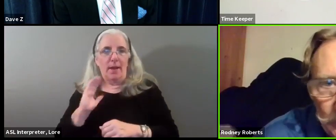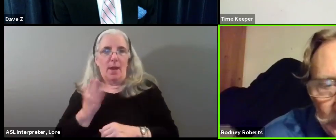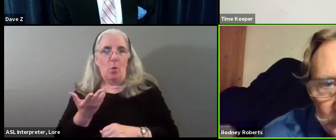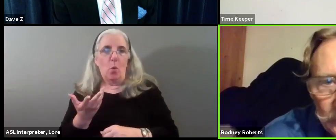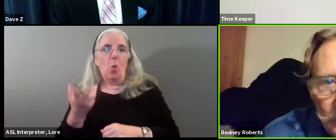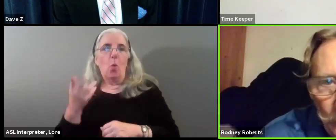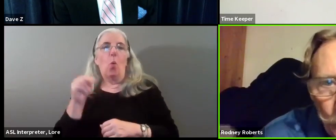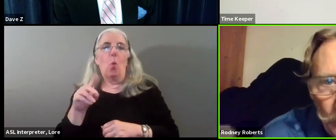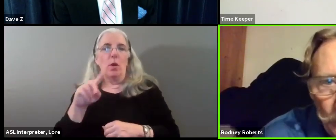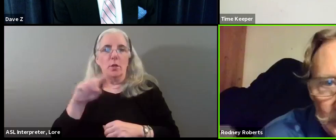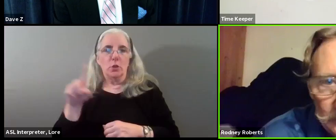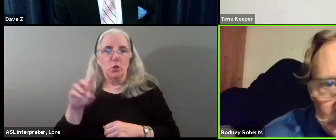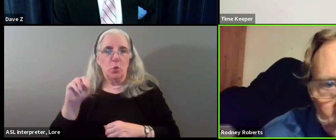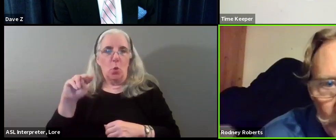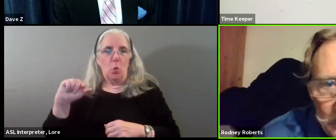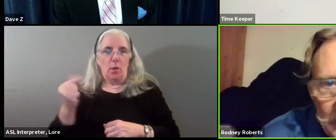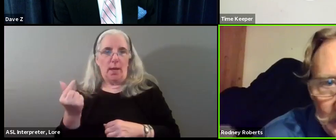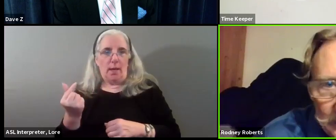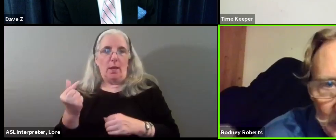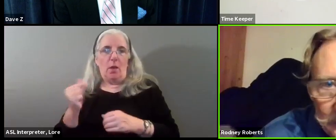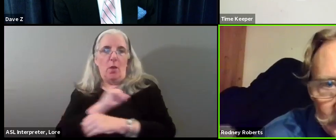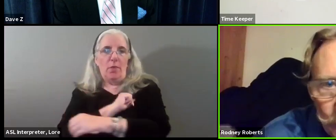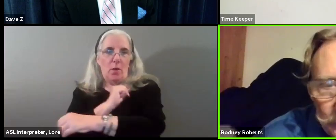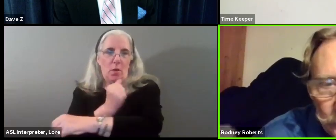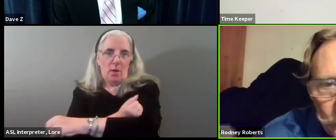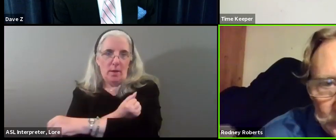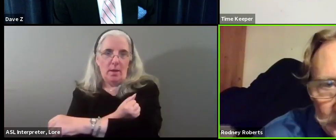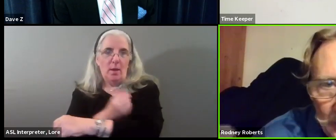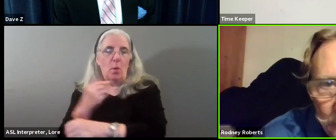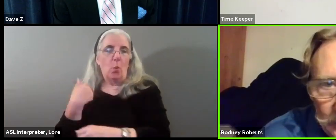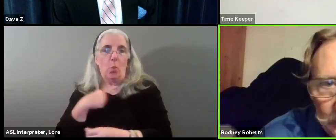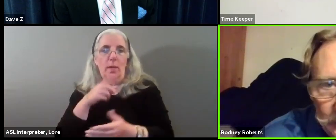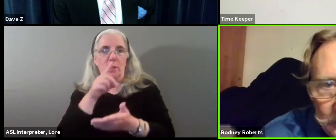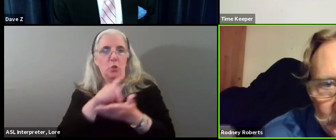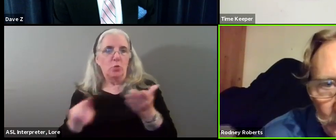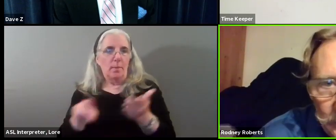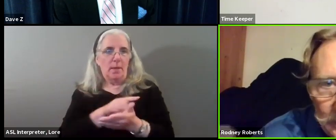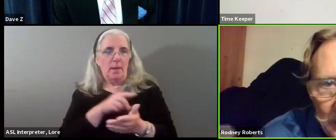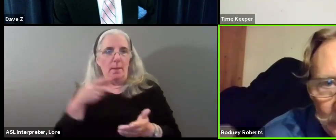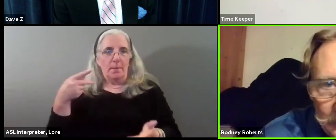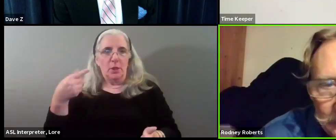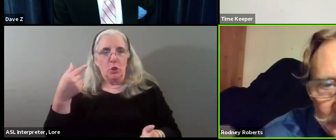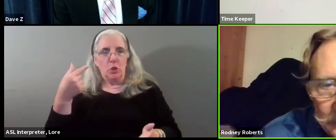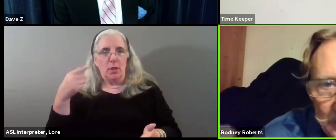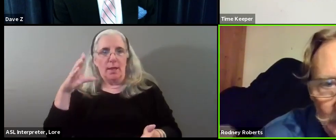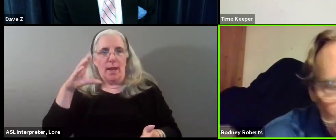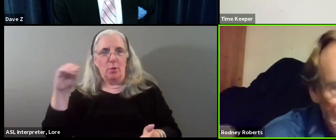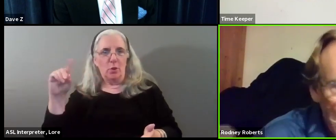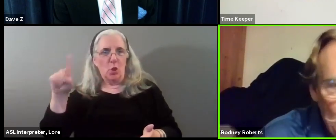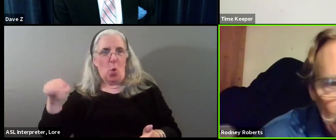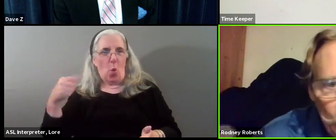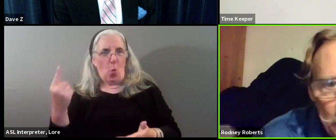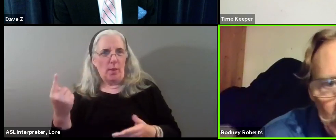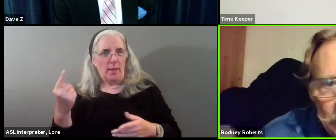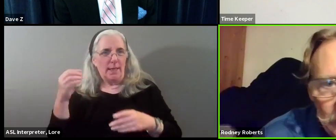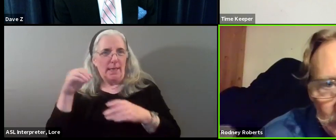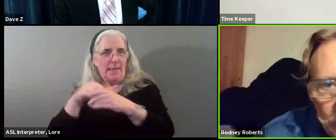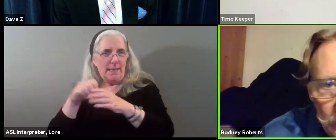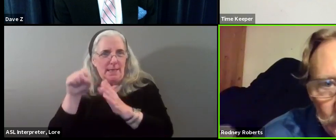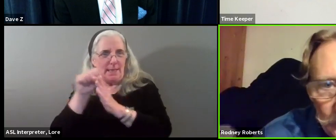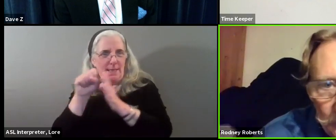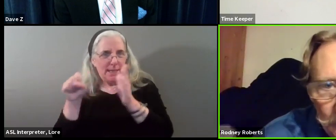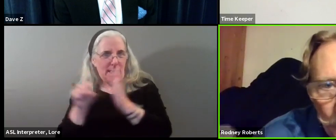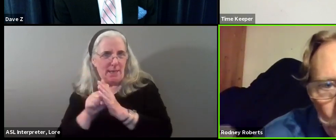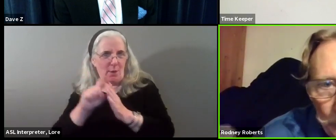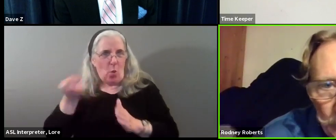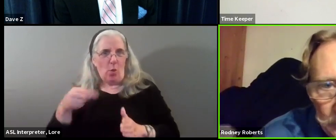authority because we're being discriminated against. Prince George's County is the only county in the state and pretty much in the